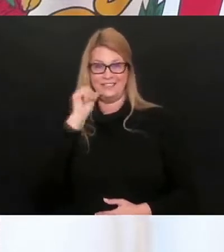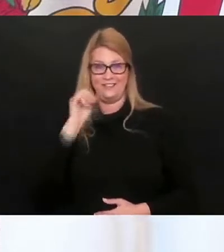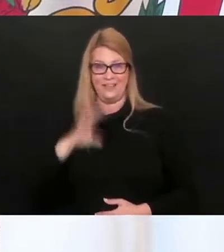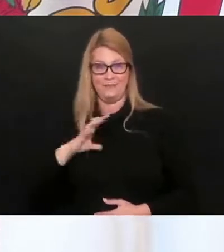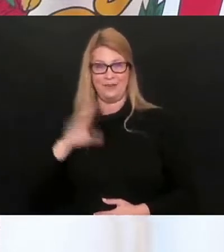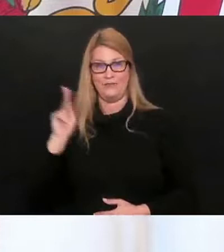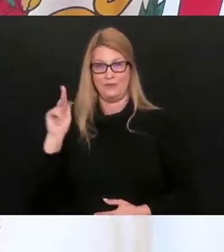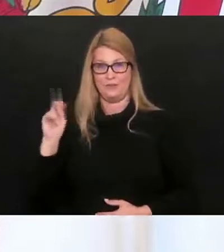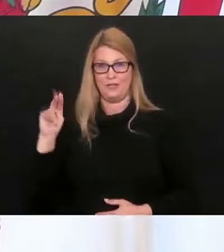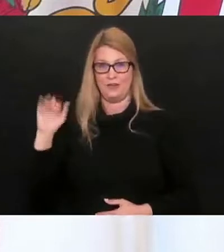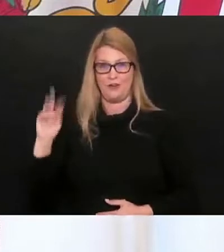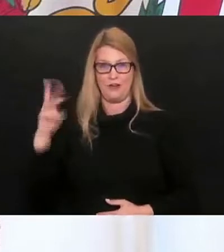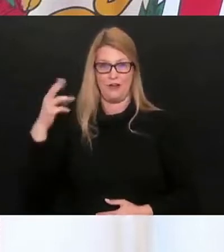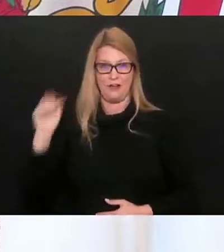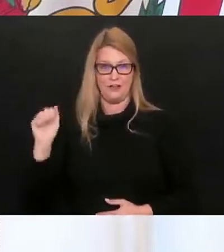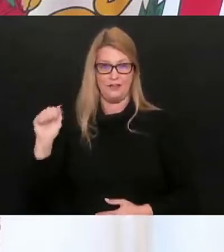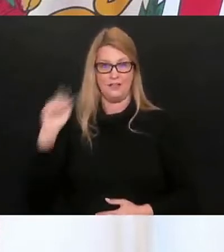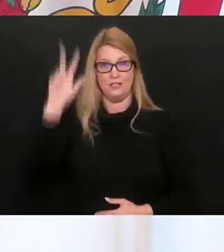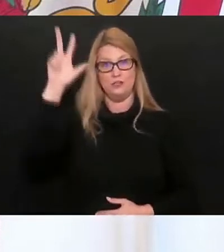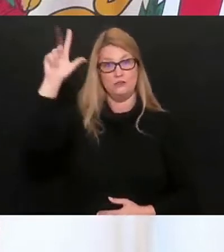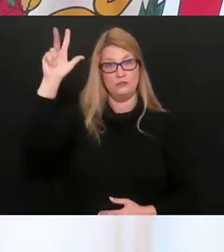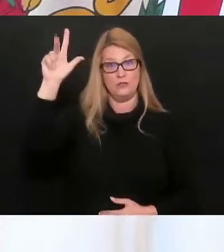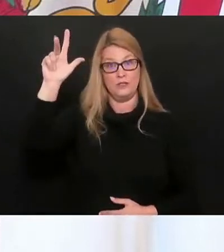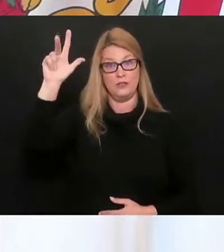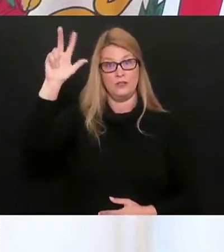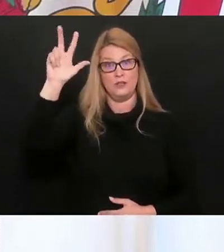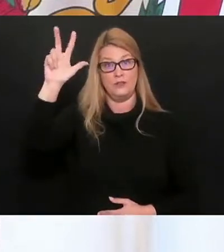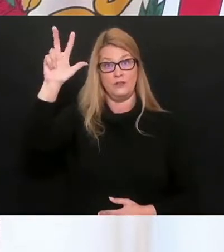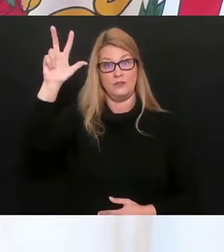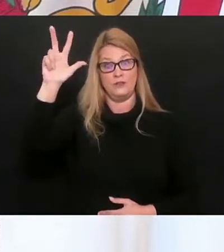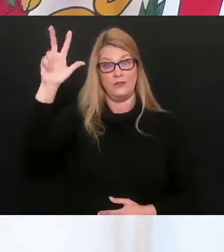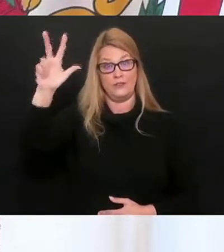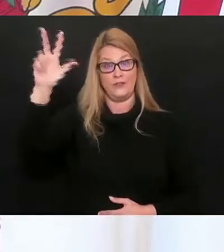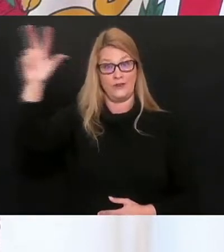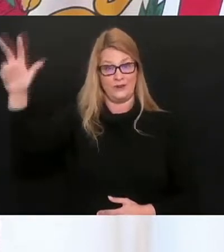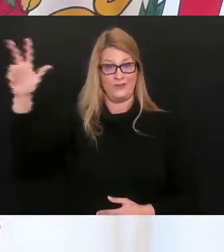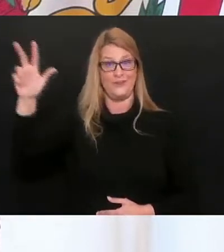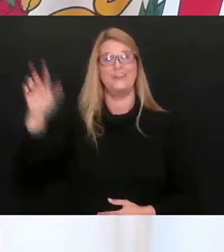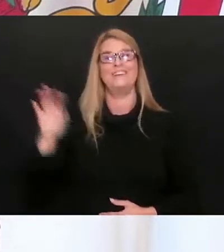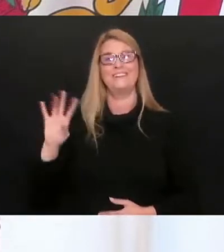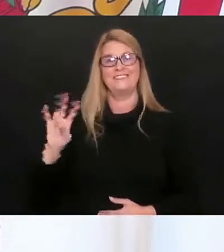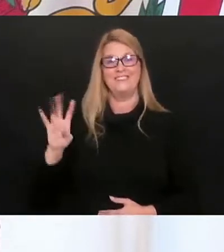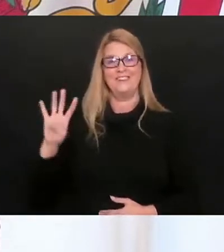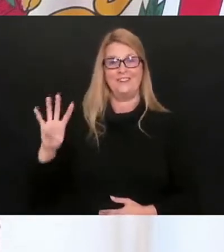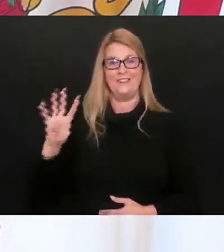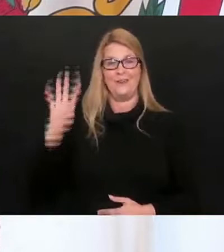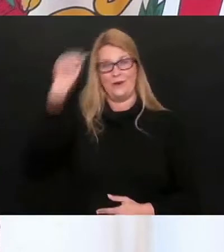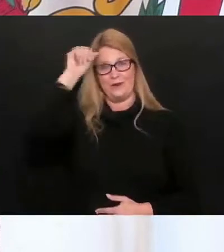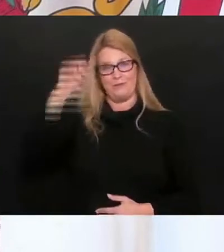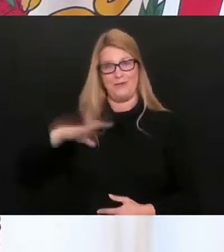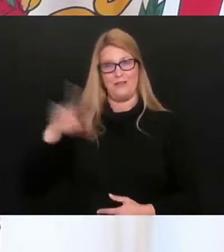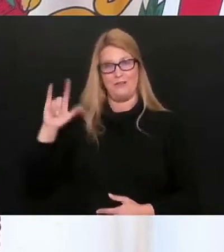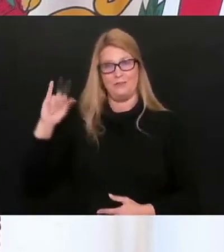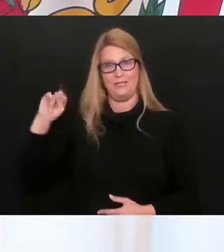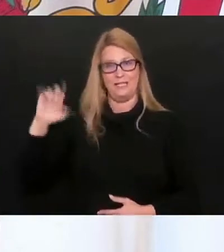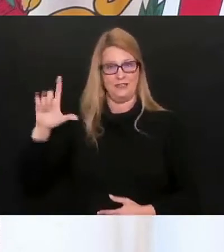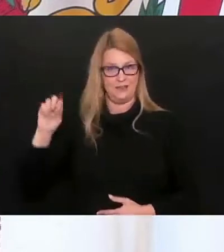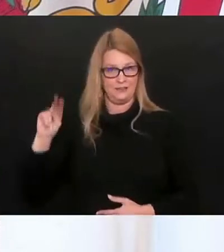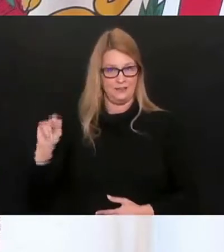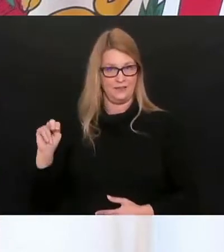from Kanawha County. Our 23rd and 123rd death, a 74-year-old male from Lincoln County.